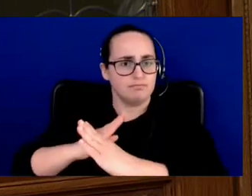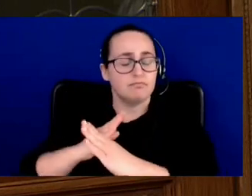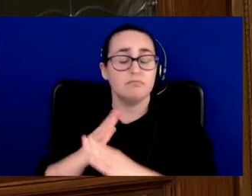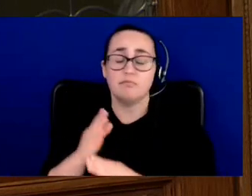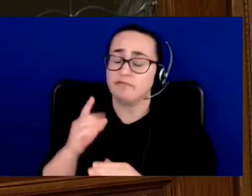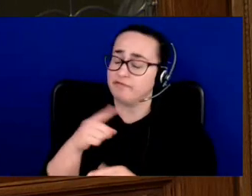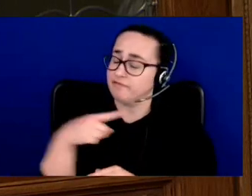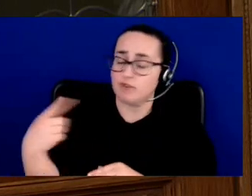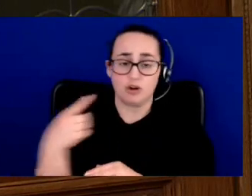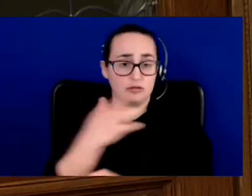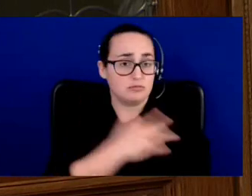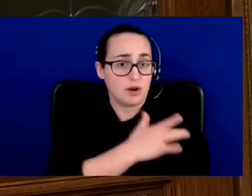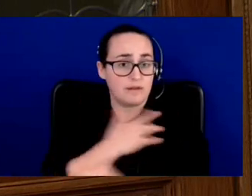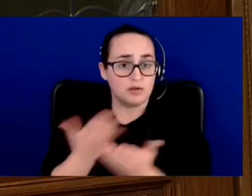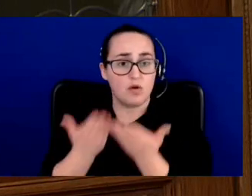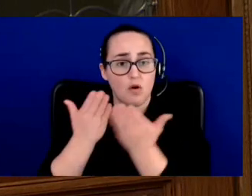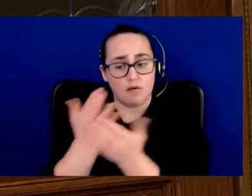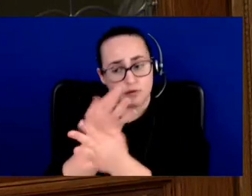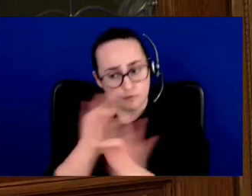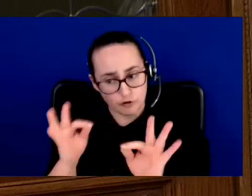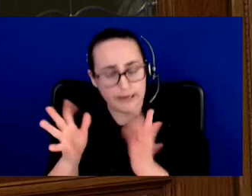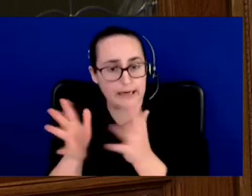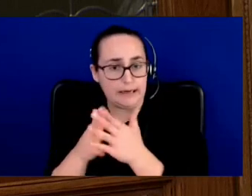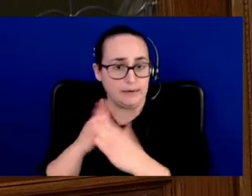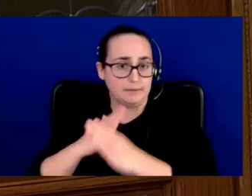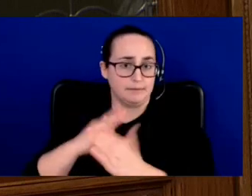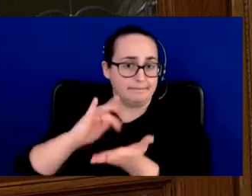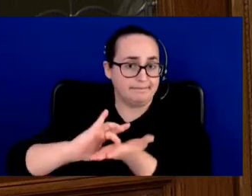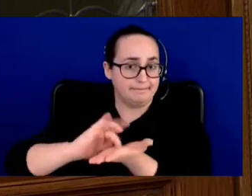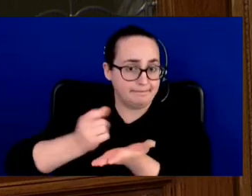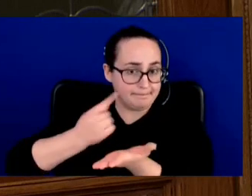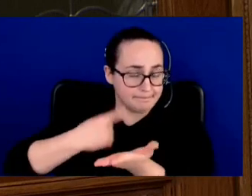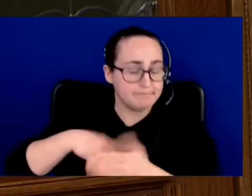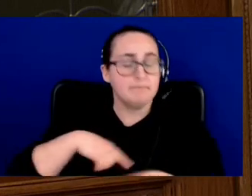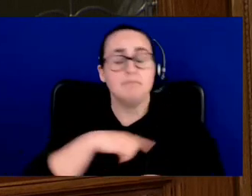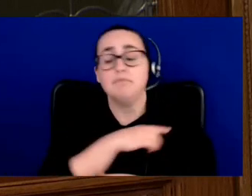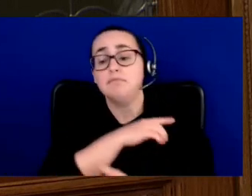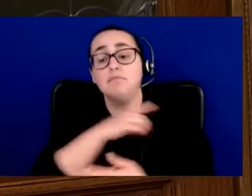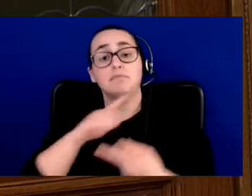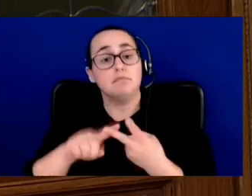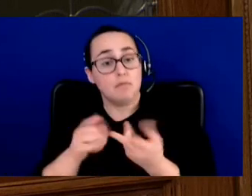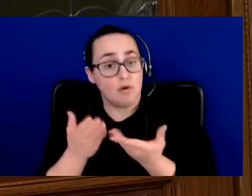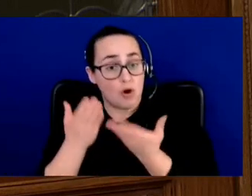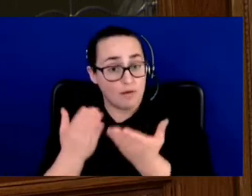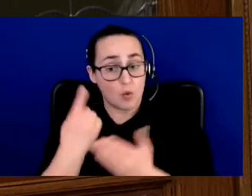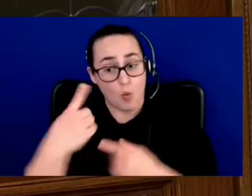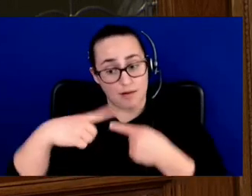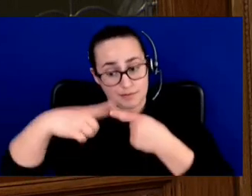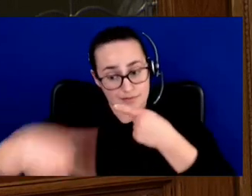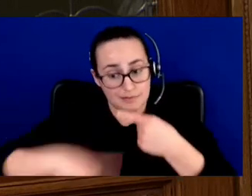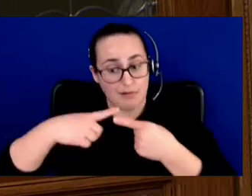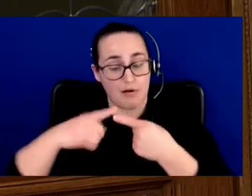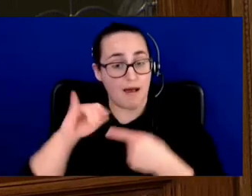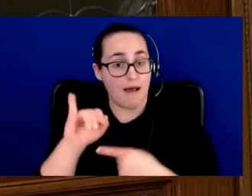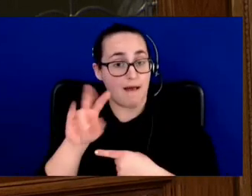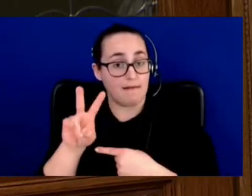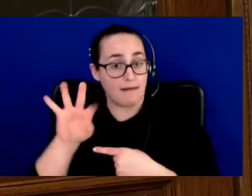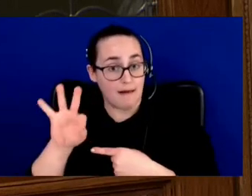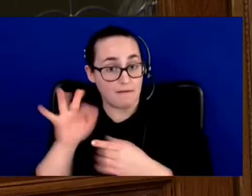an at-home self-screening program for cervical cancer and one-cycle in vitro fertilization for free starting in 2025.